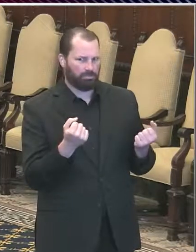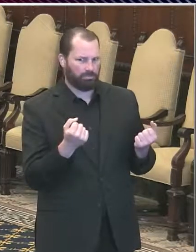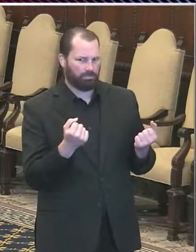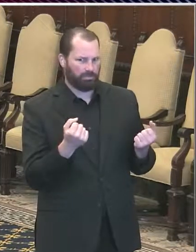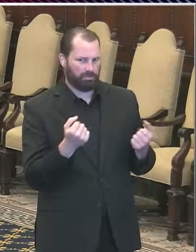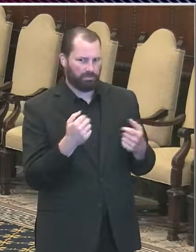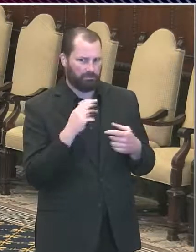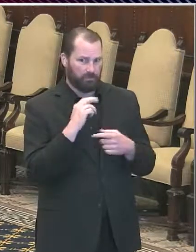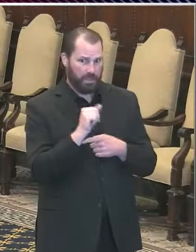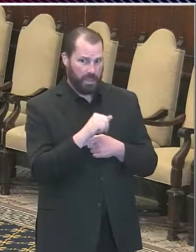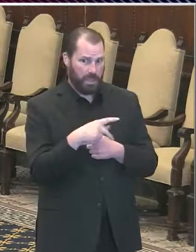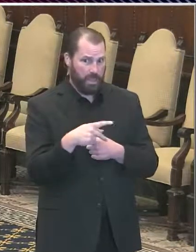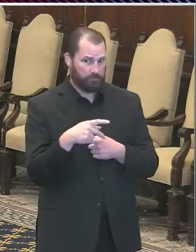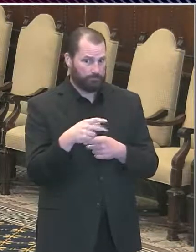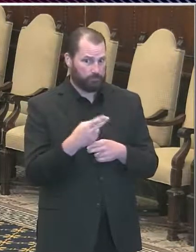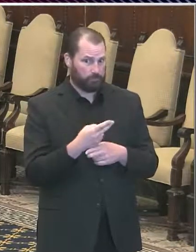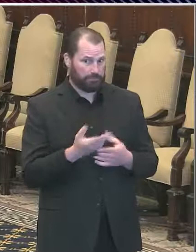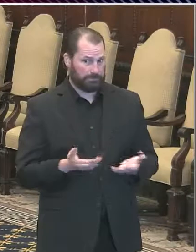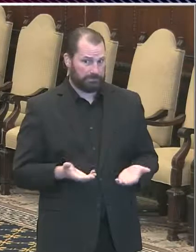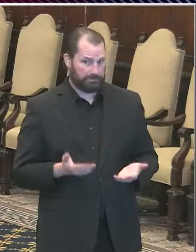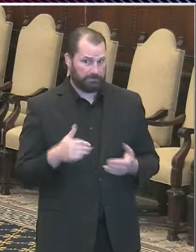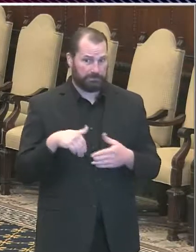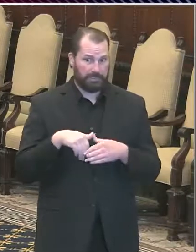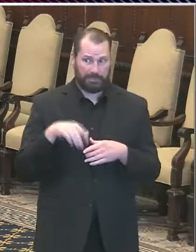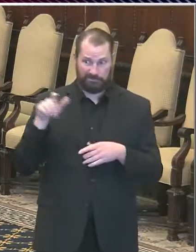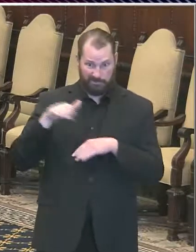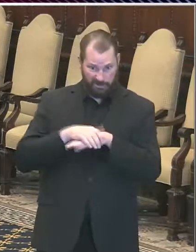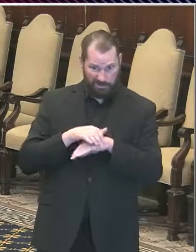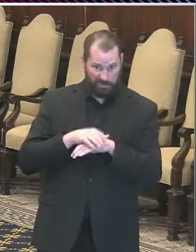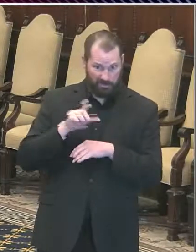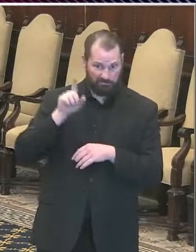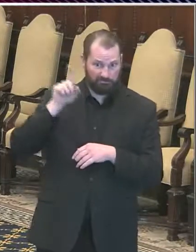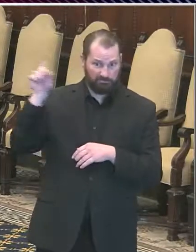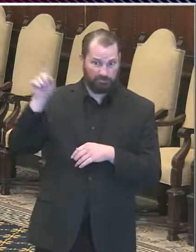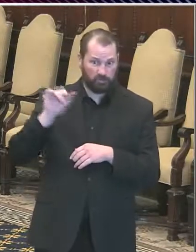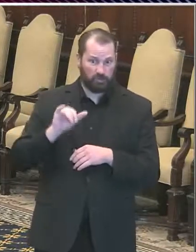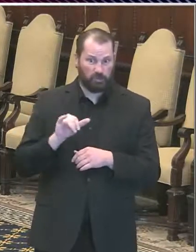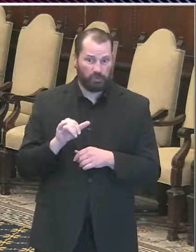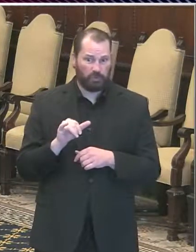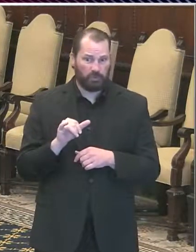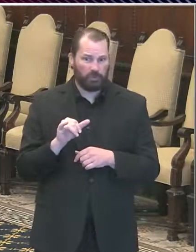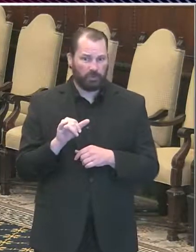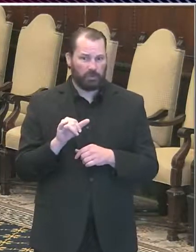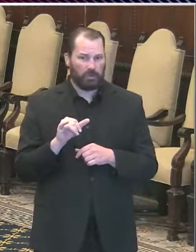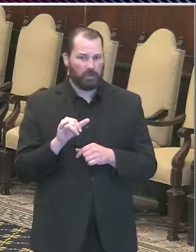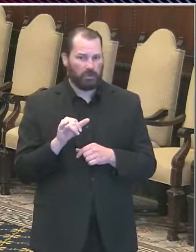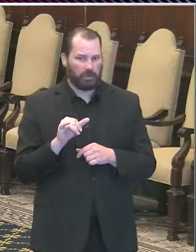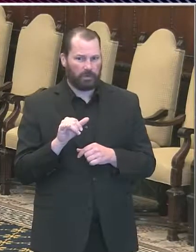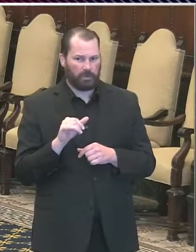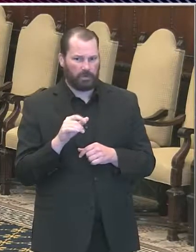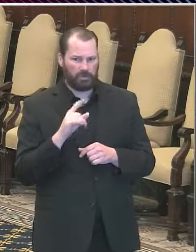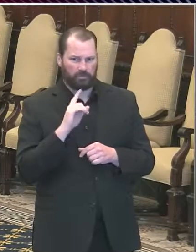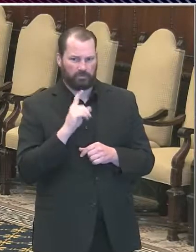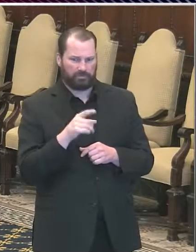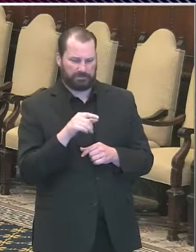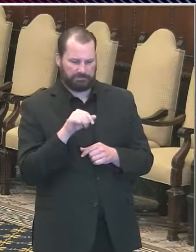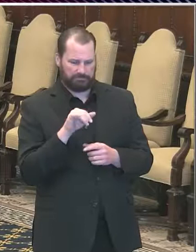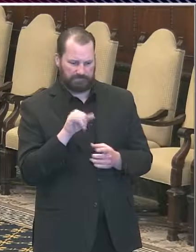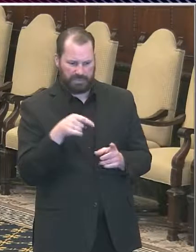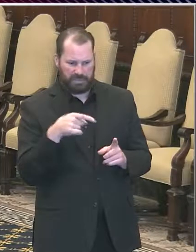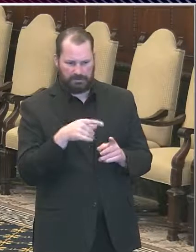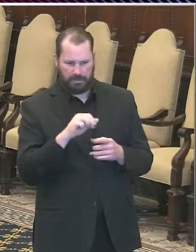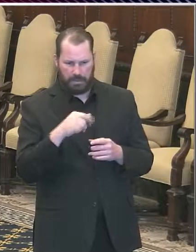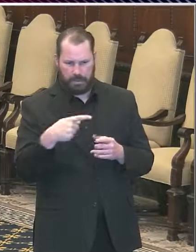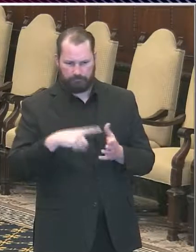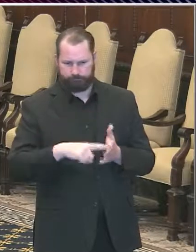and also in the UK to do a large study I think it's from the Massachusetts Hospital of General Medicine I